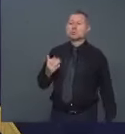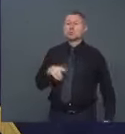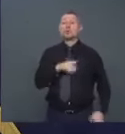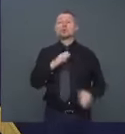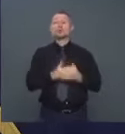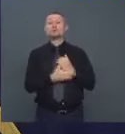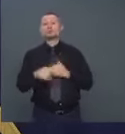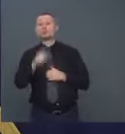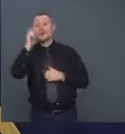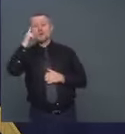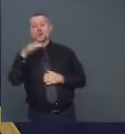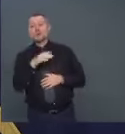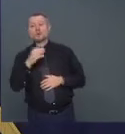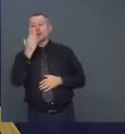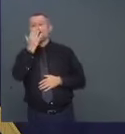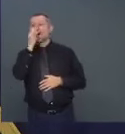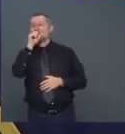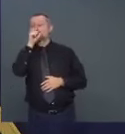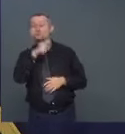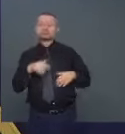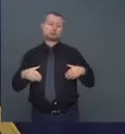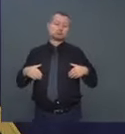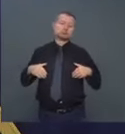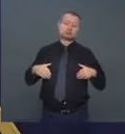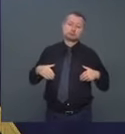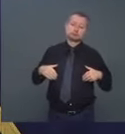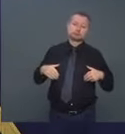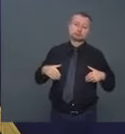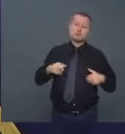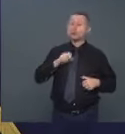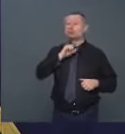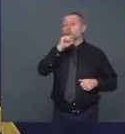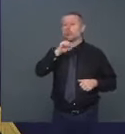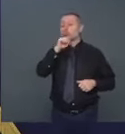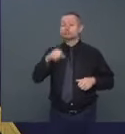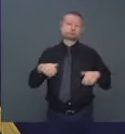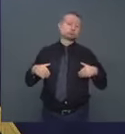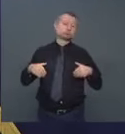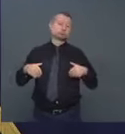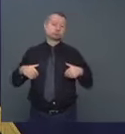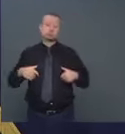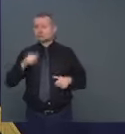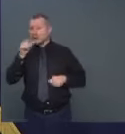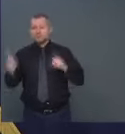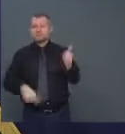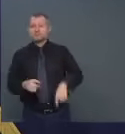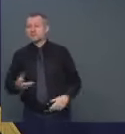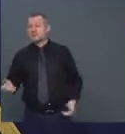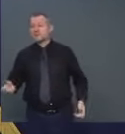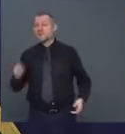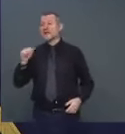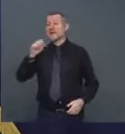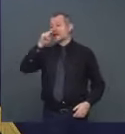didn't enforce it. And Rockland County didn't enforce it. And in those communities in Nassau, Nassau didn't enforce it.